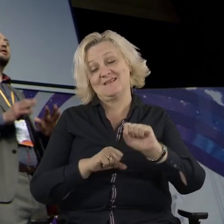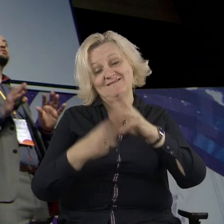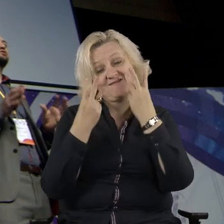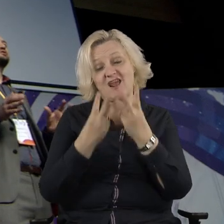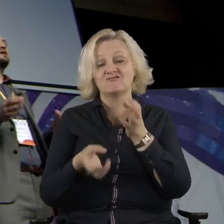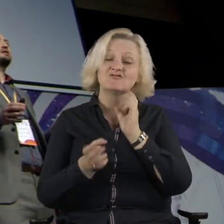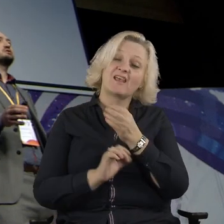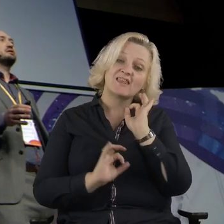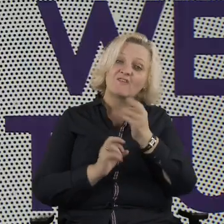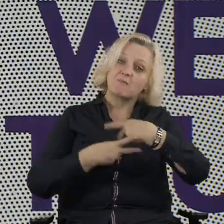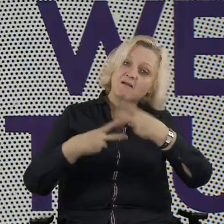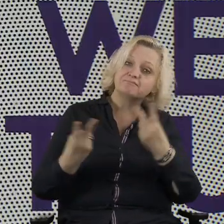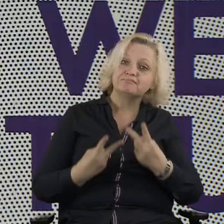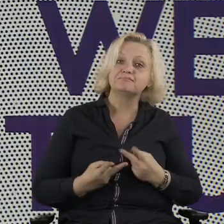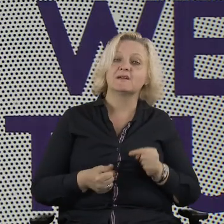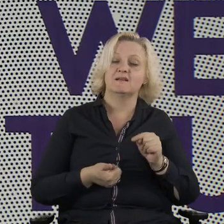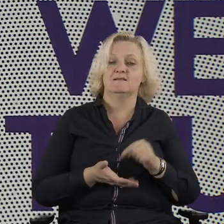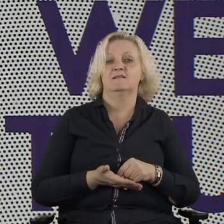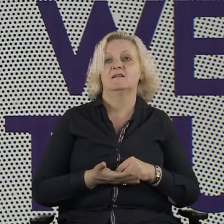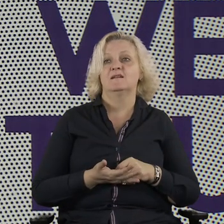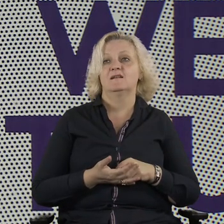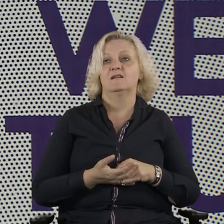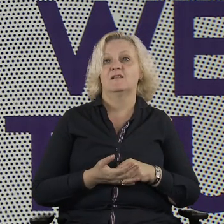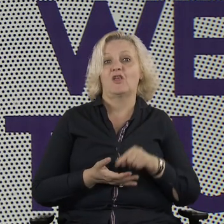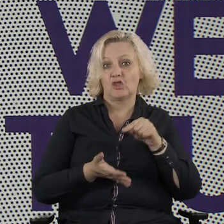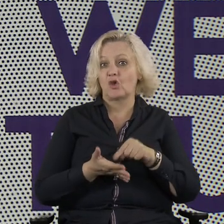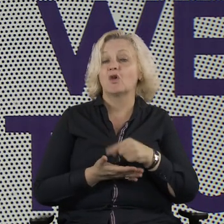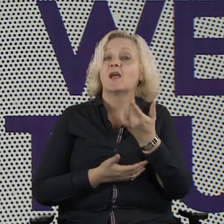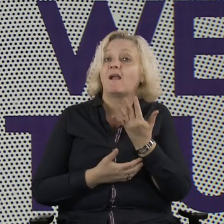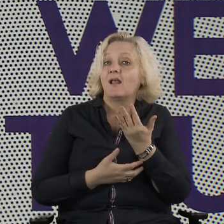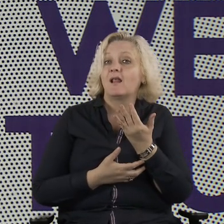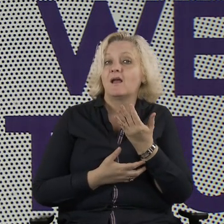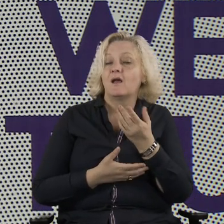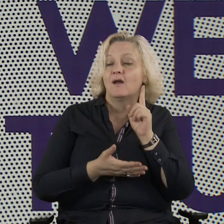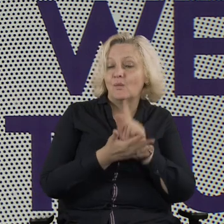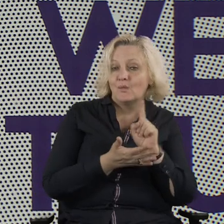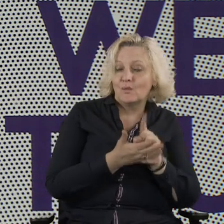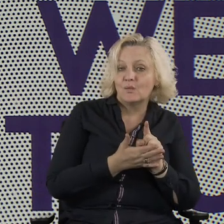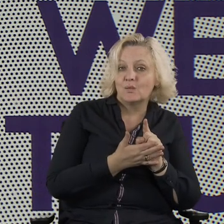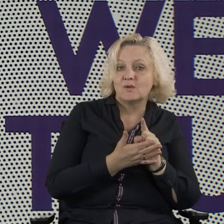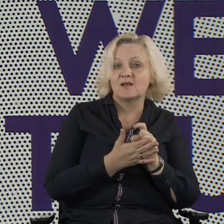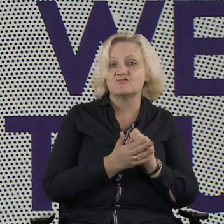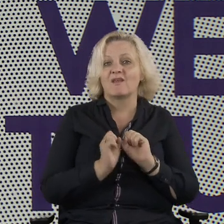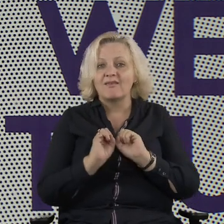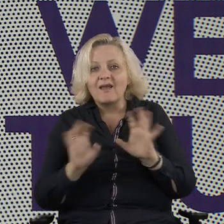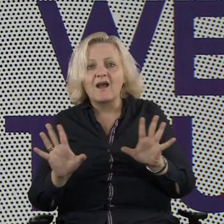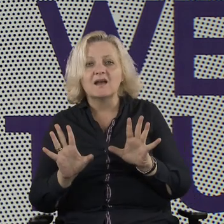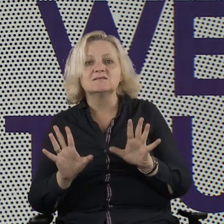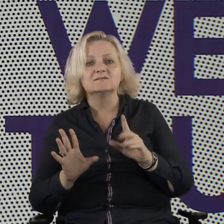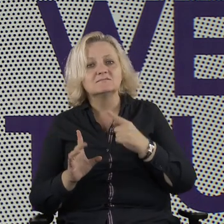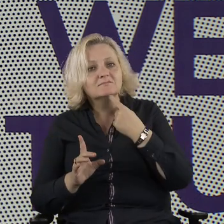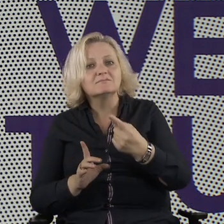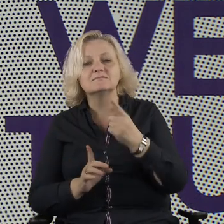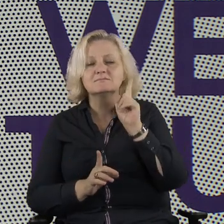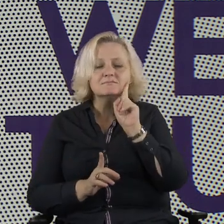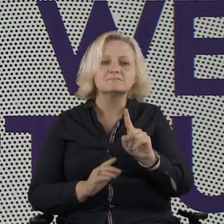the amount of transparency that we could get really is in the parliamentarians' hands. They're the ones who can decide